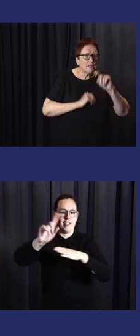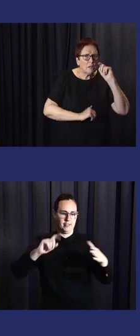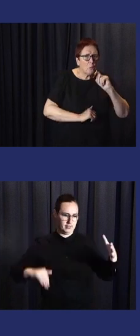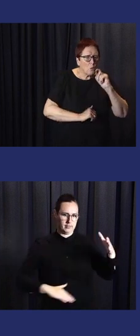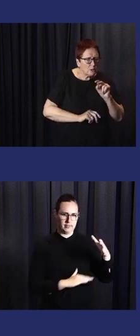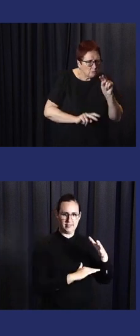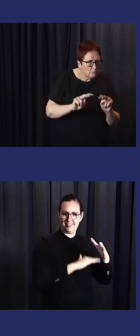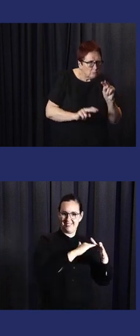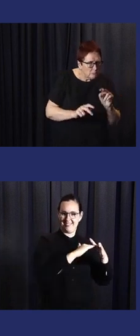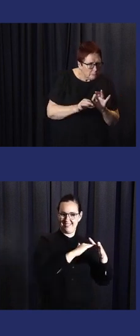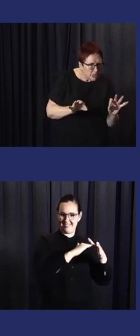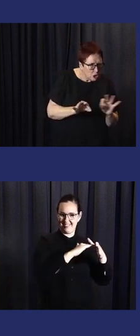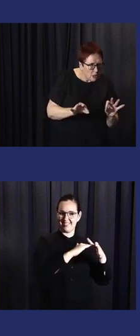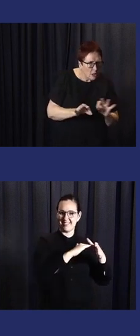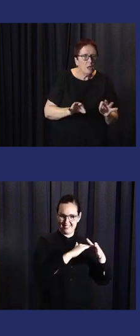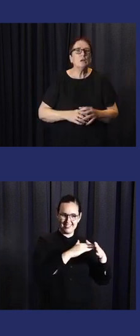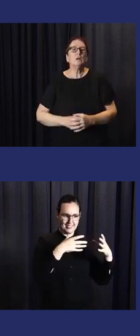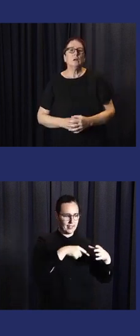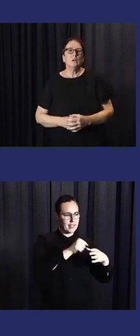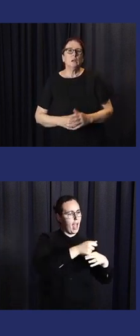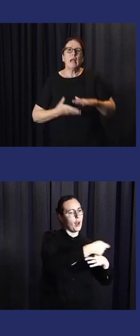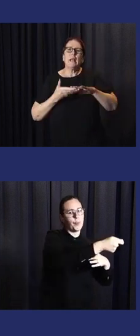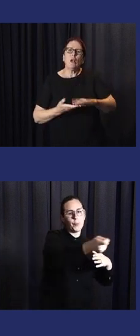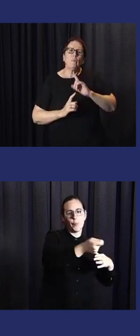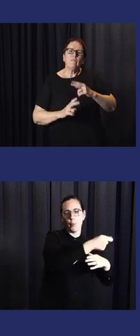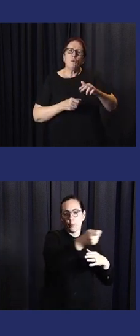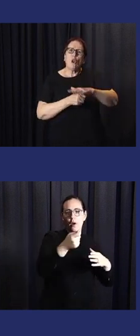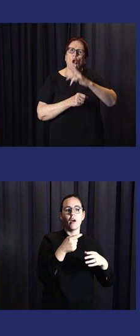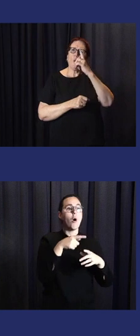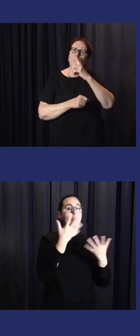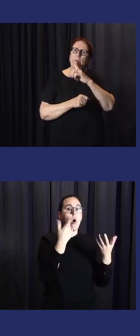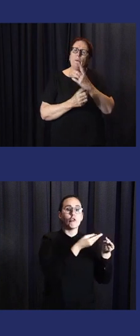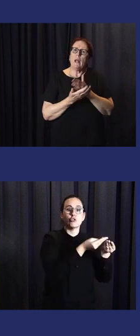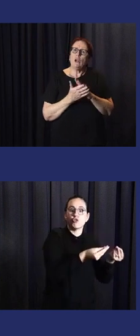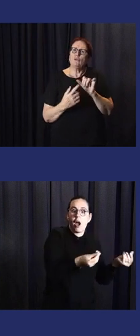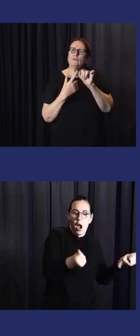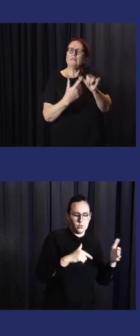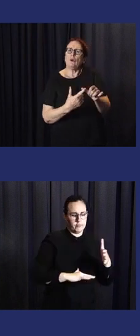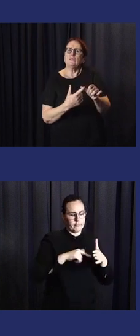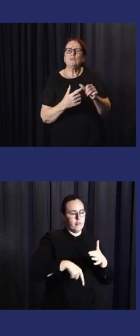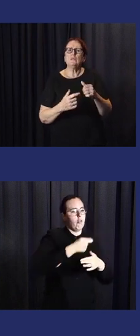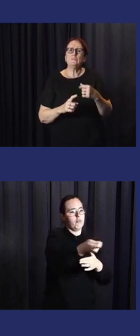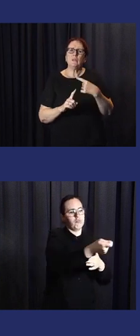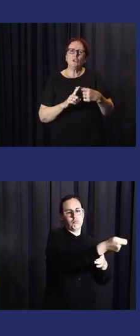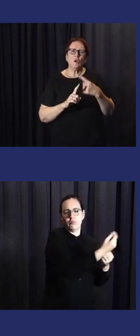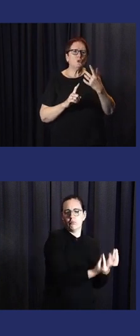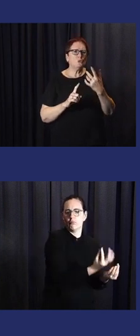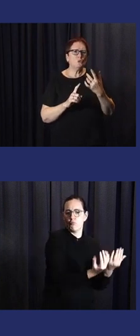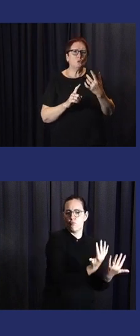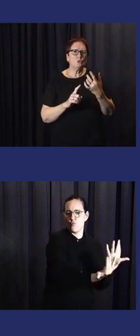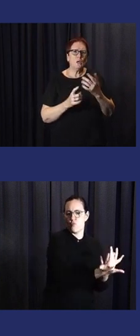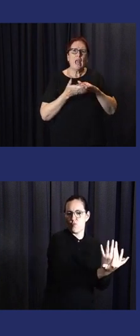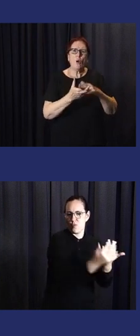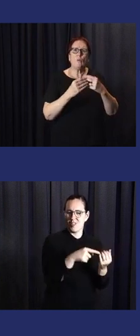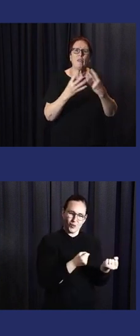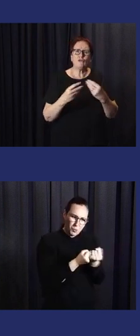And regularly monitoring the sanctity and issue information and guidance to local